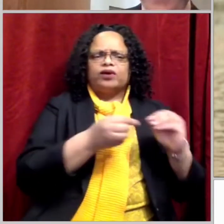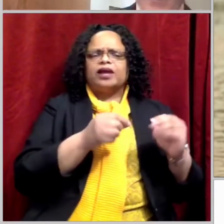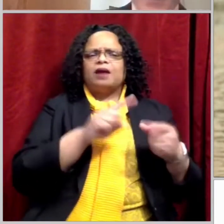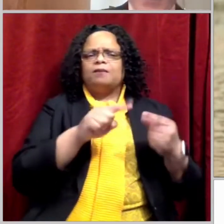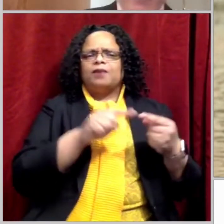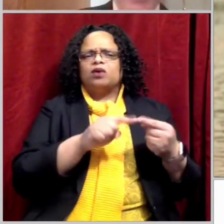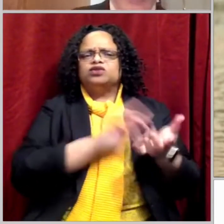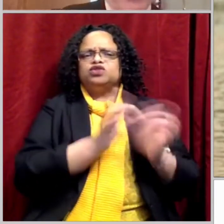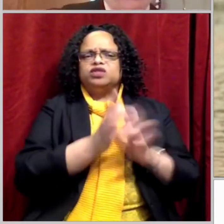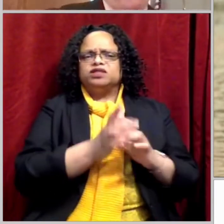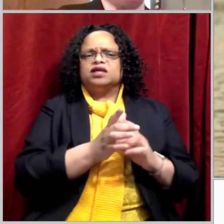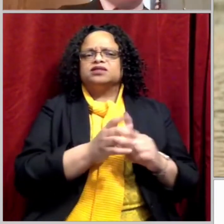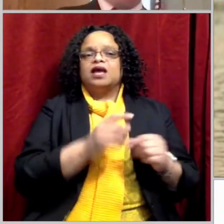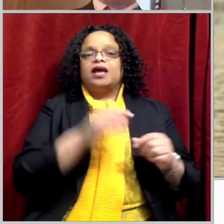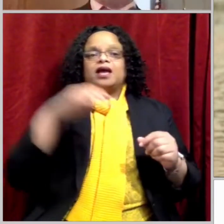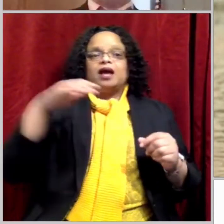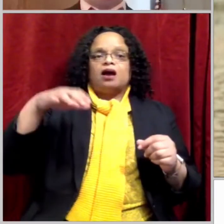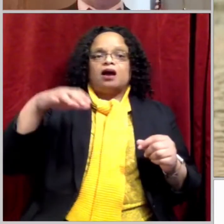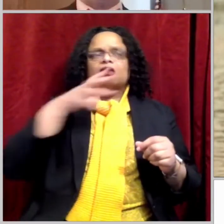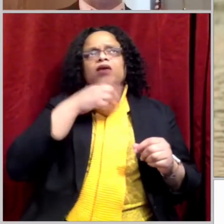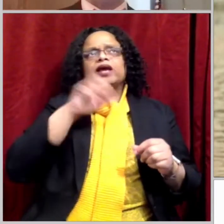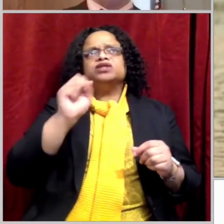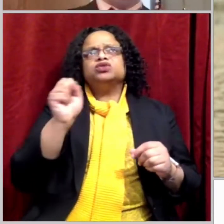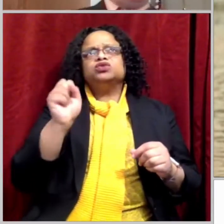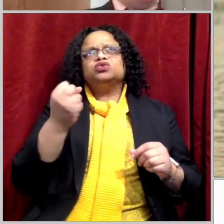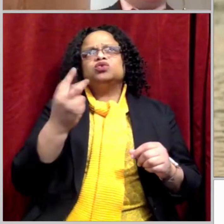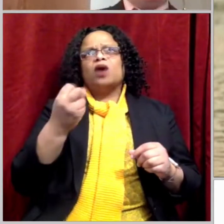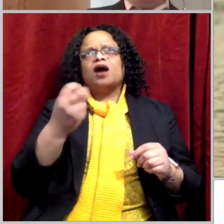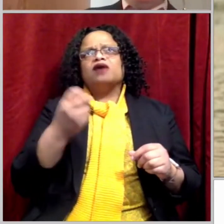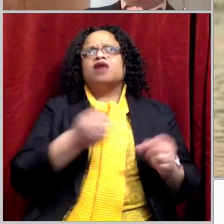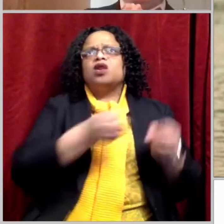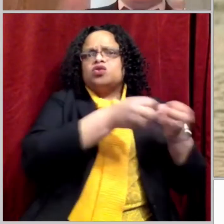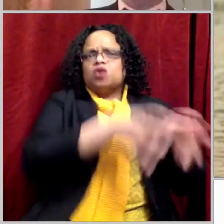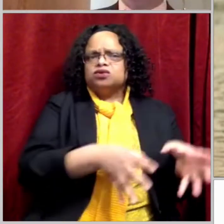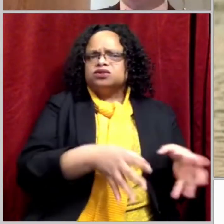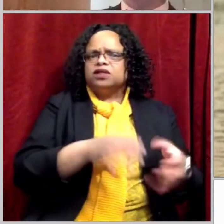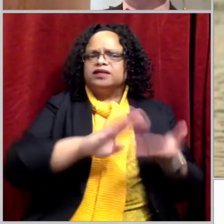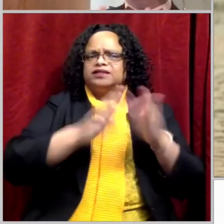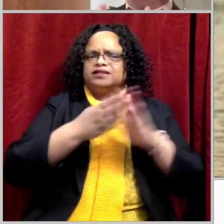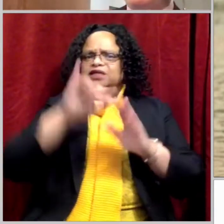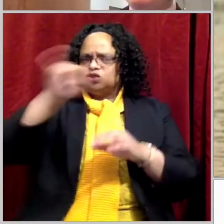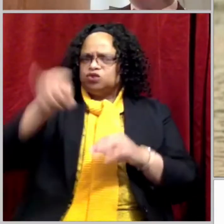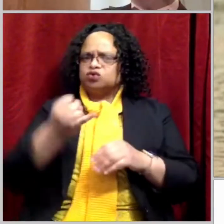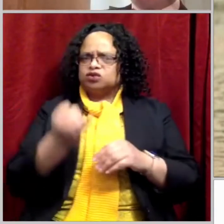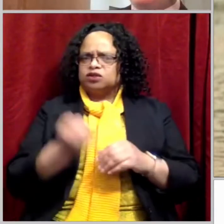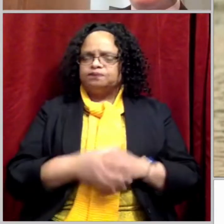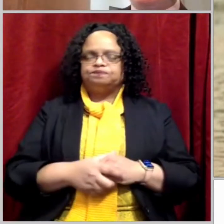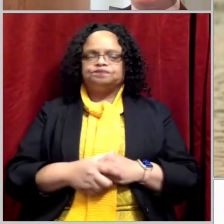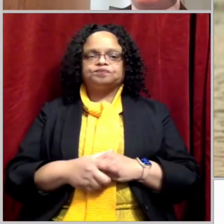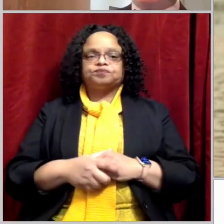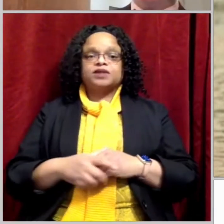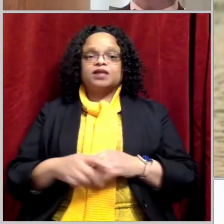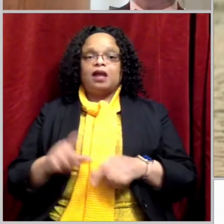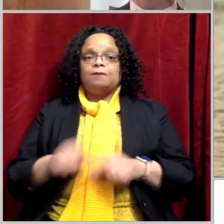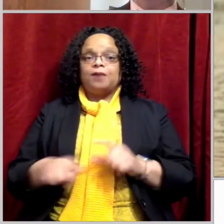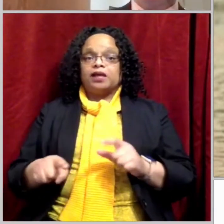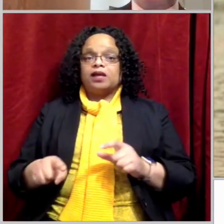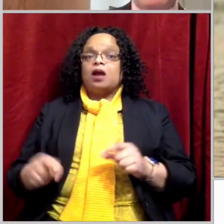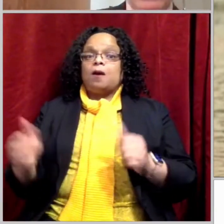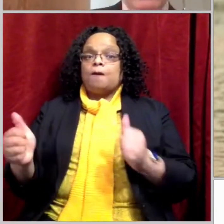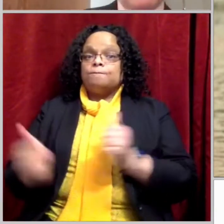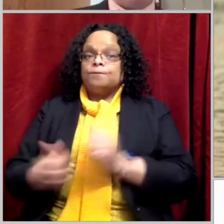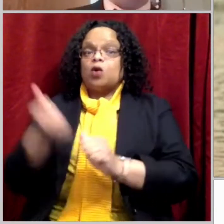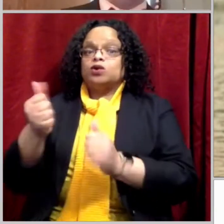was. But all the gospel writers are all in accord with these events that occurred